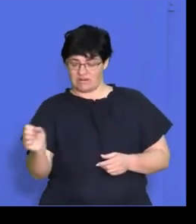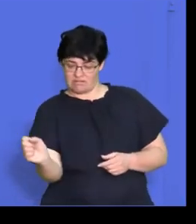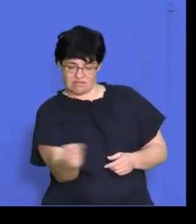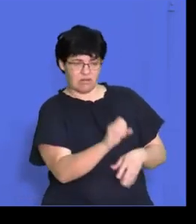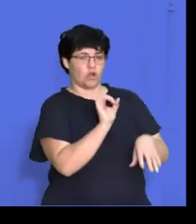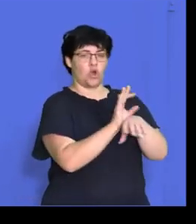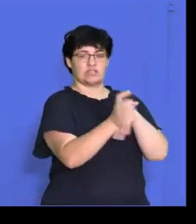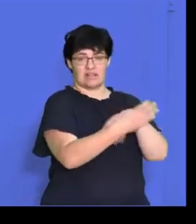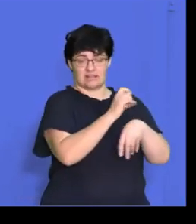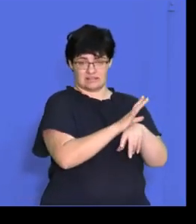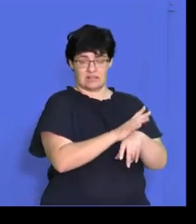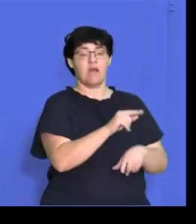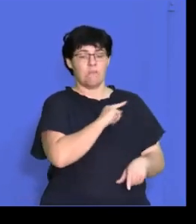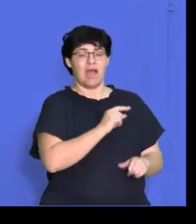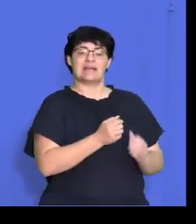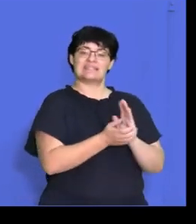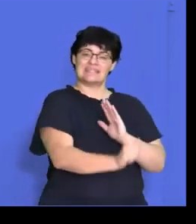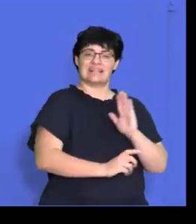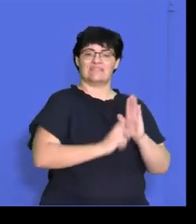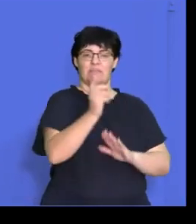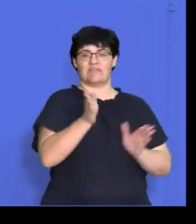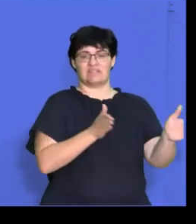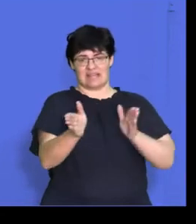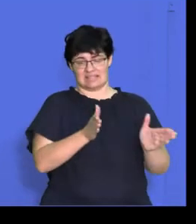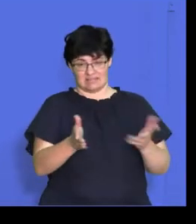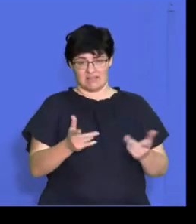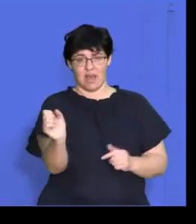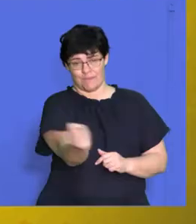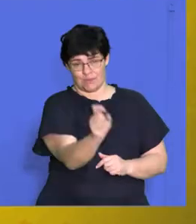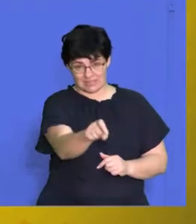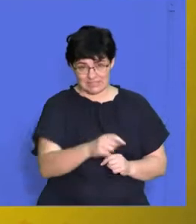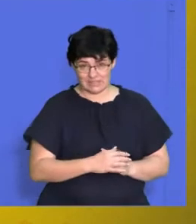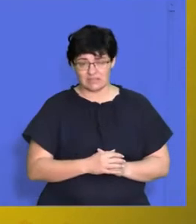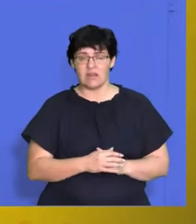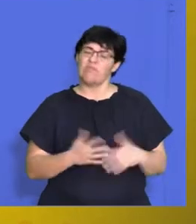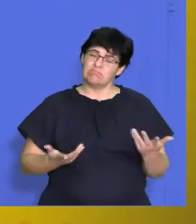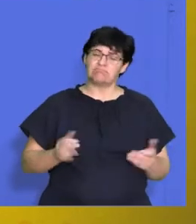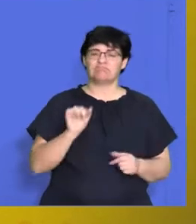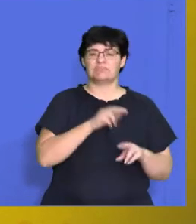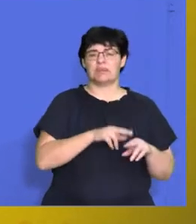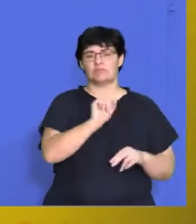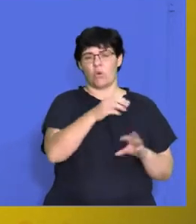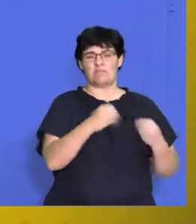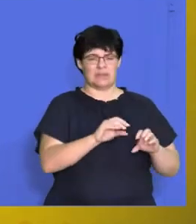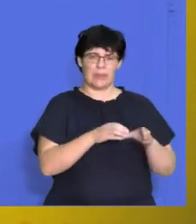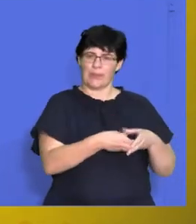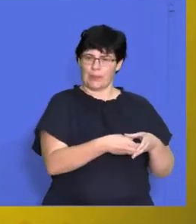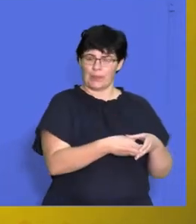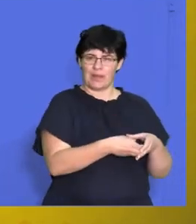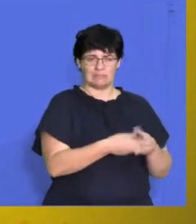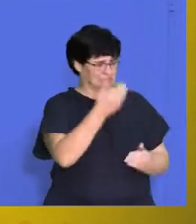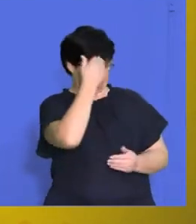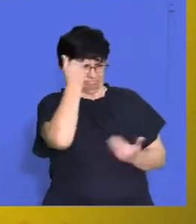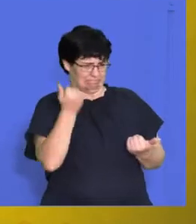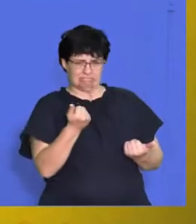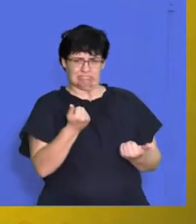consultant as a skills development facilitator. So in terms of your smaller companies, they might not know